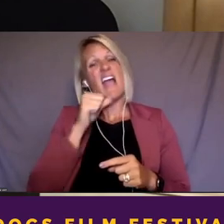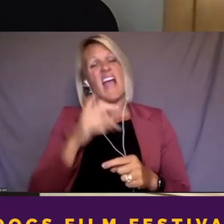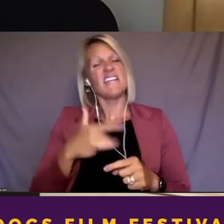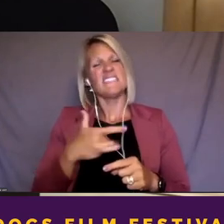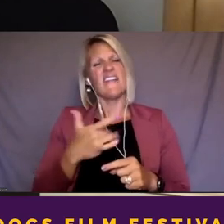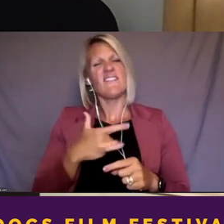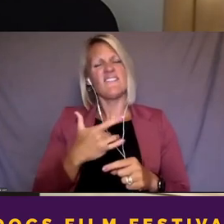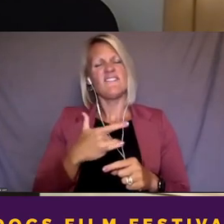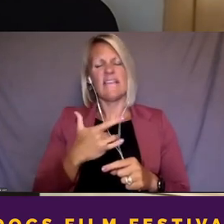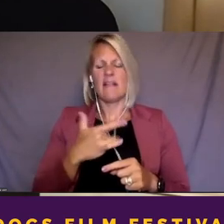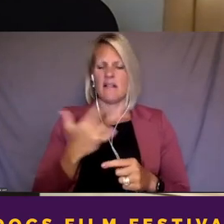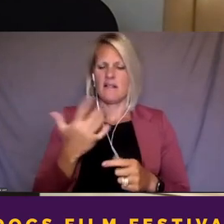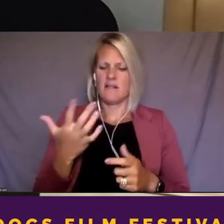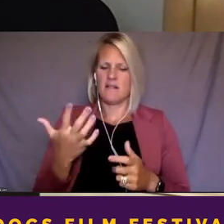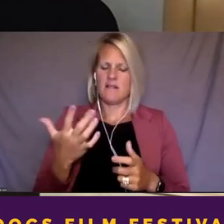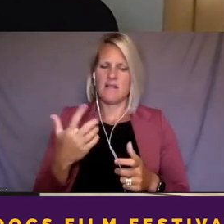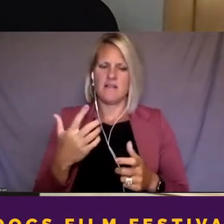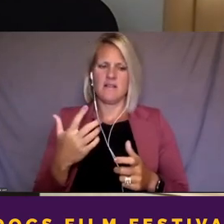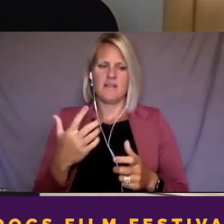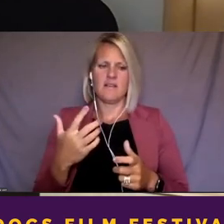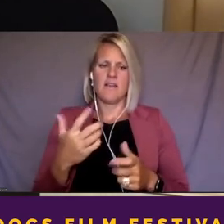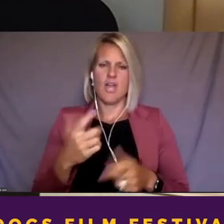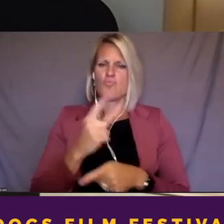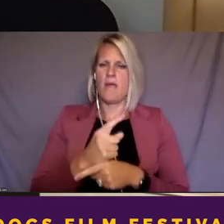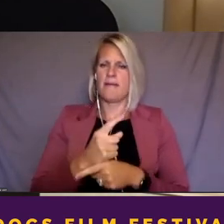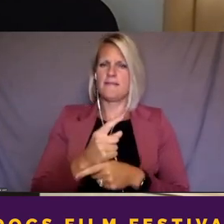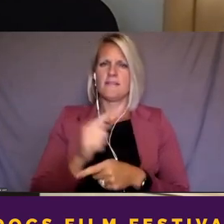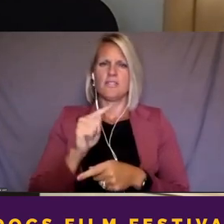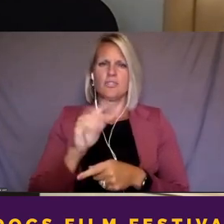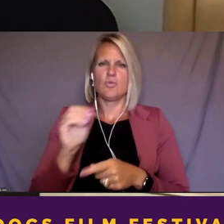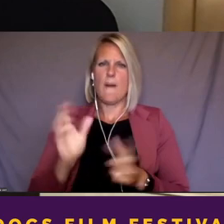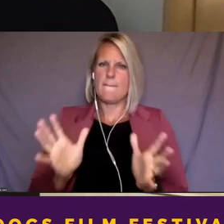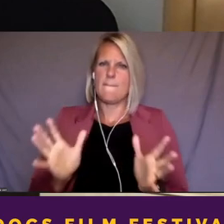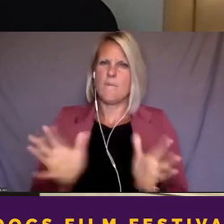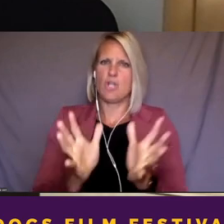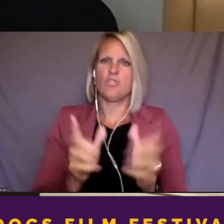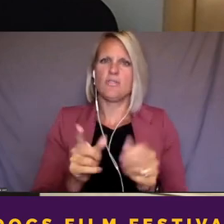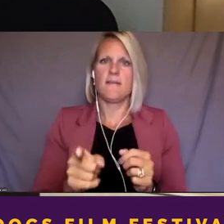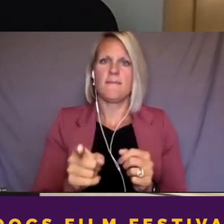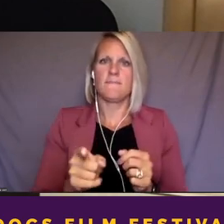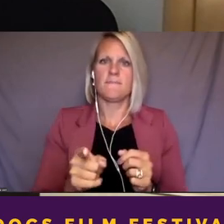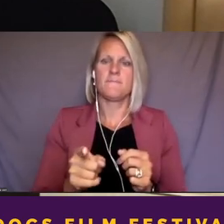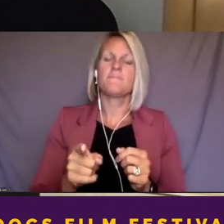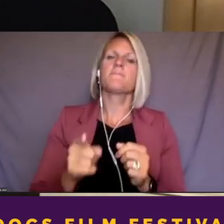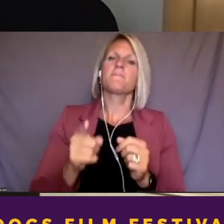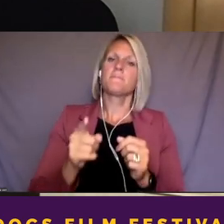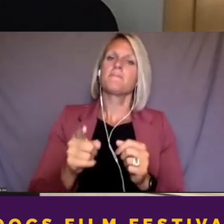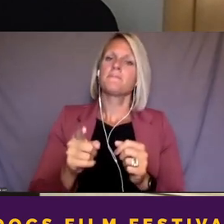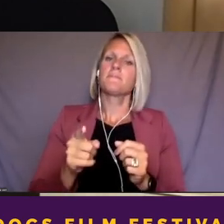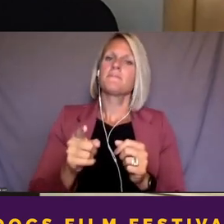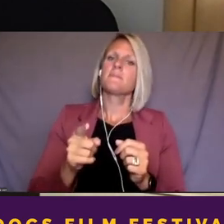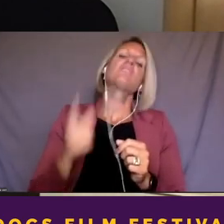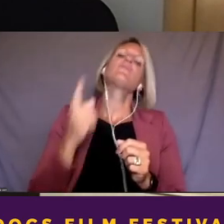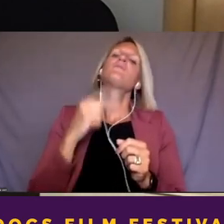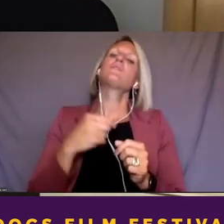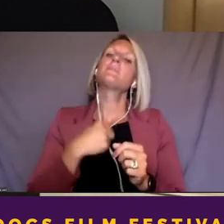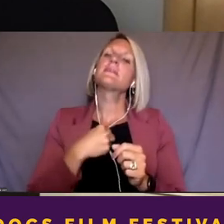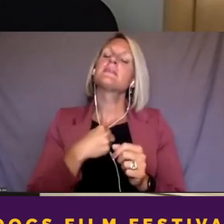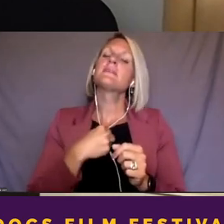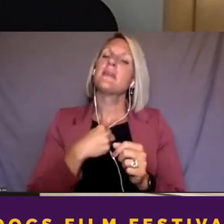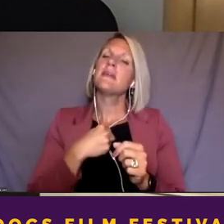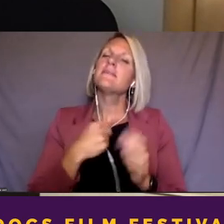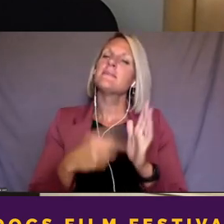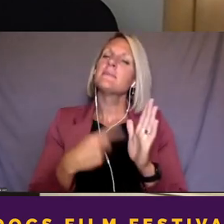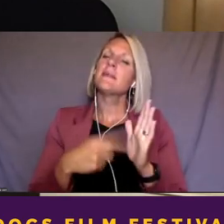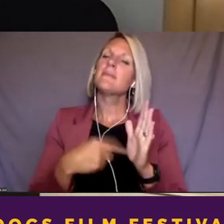that we could push there. You know, it's just sort of, for me, uh, you know, there's a lot about sort of meeting people where they